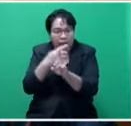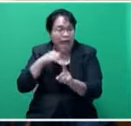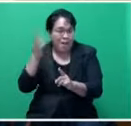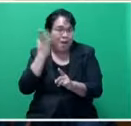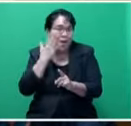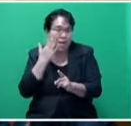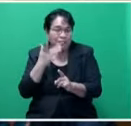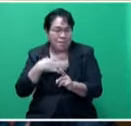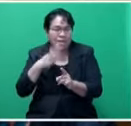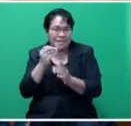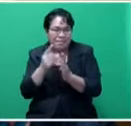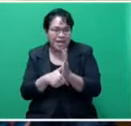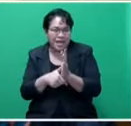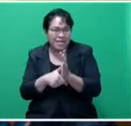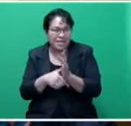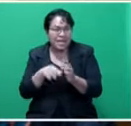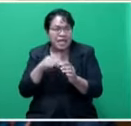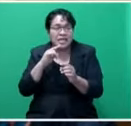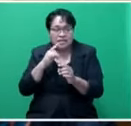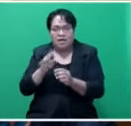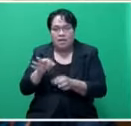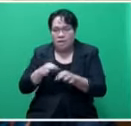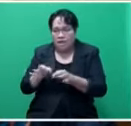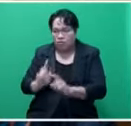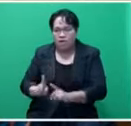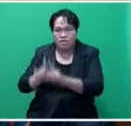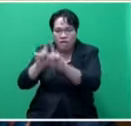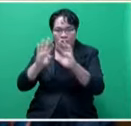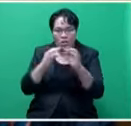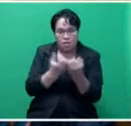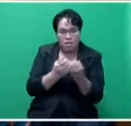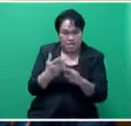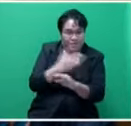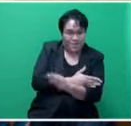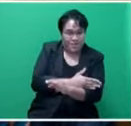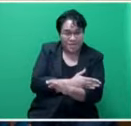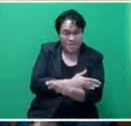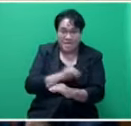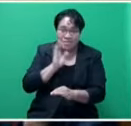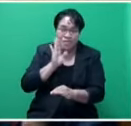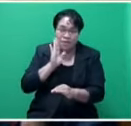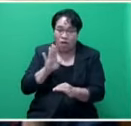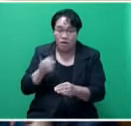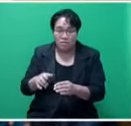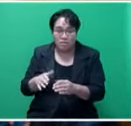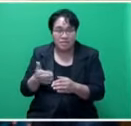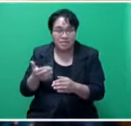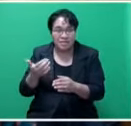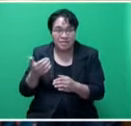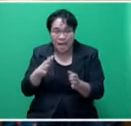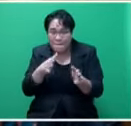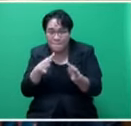sometime back that there was, it was mooted to have a standards committee that prior to any move or any movement